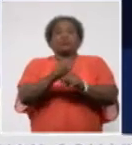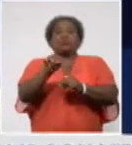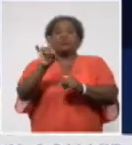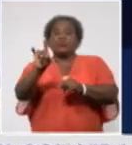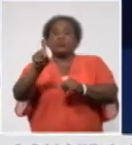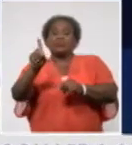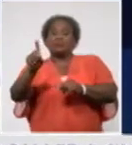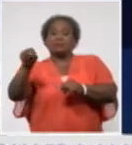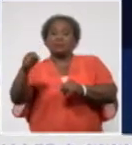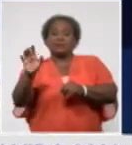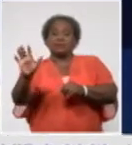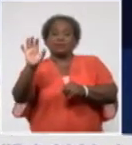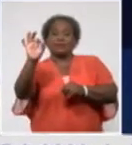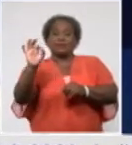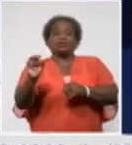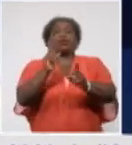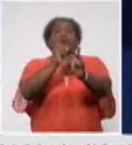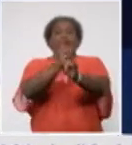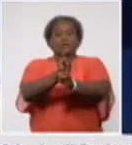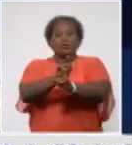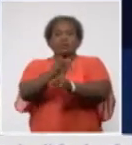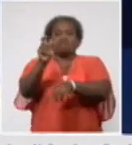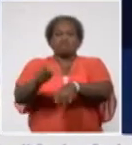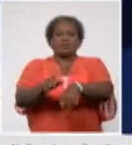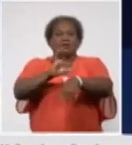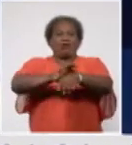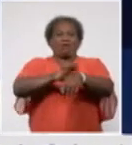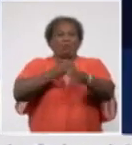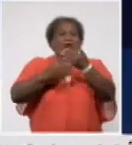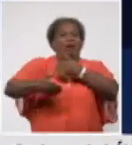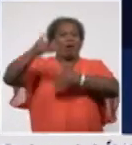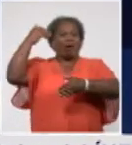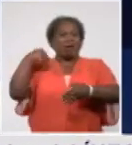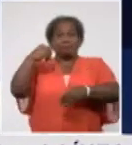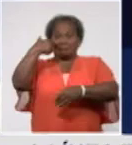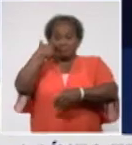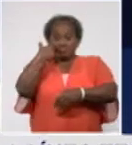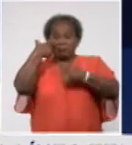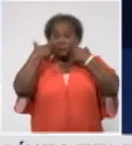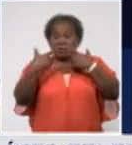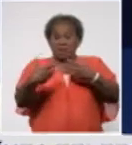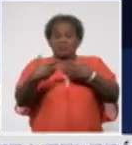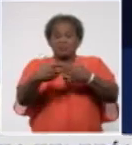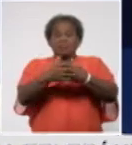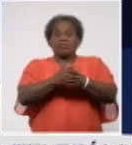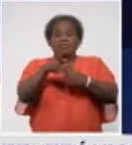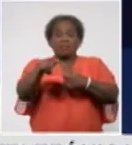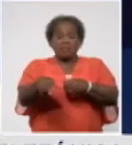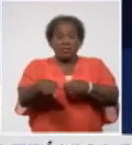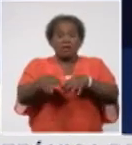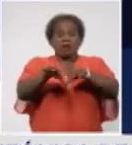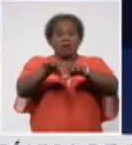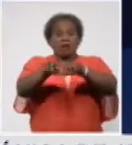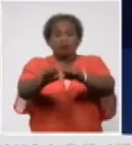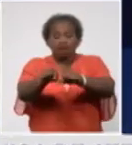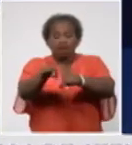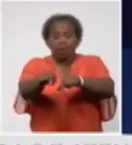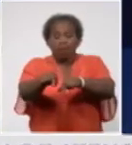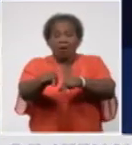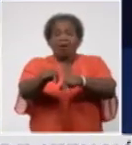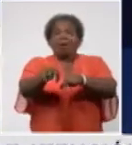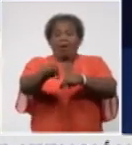Hence the importance of tracing, isolating, and testing everyone within this population group.